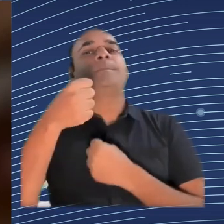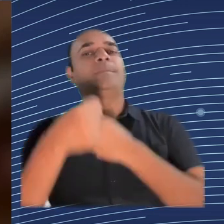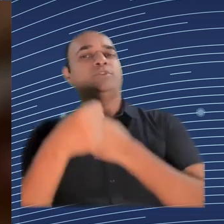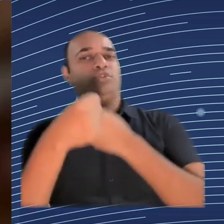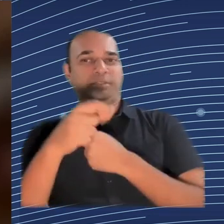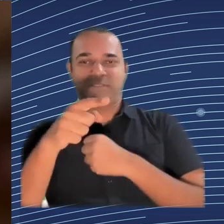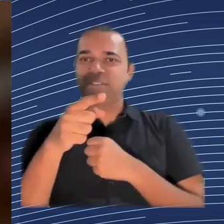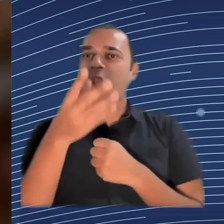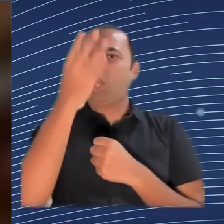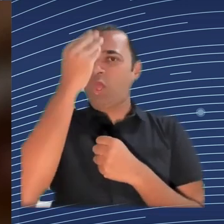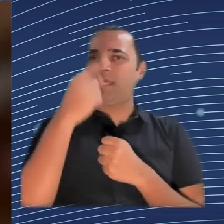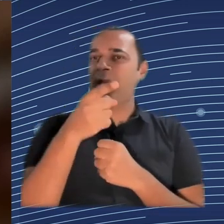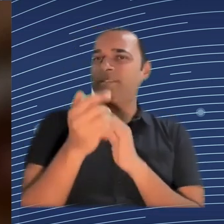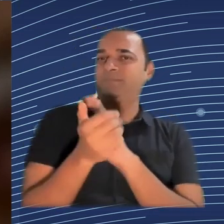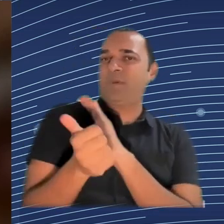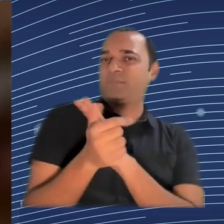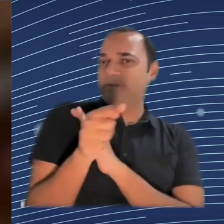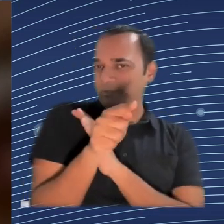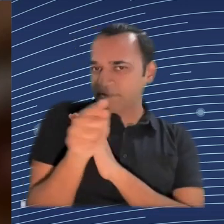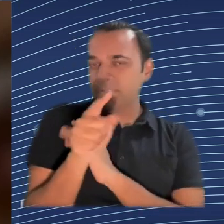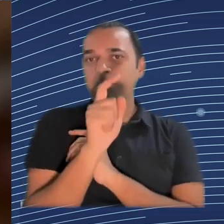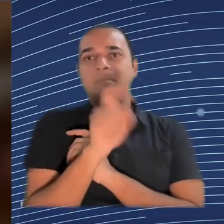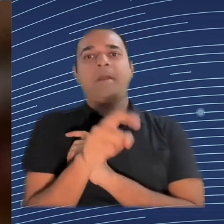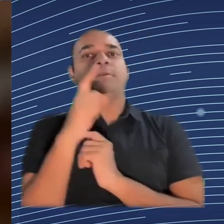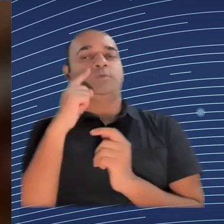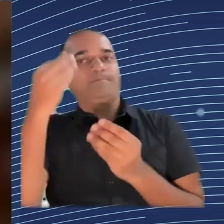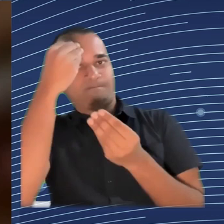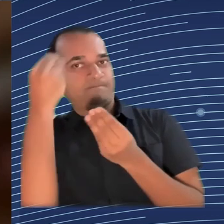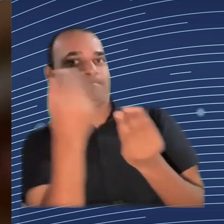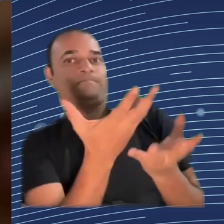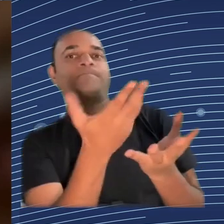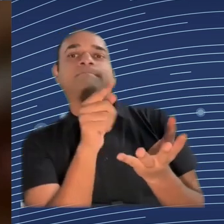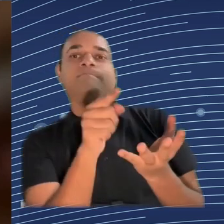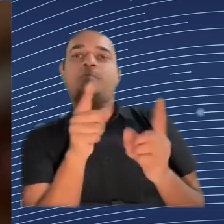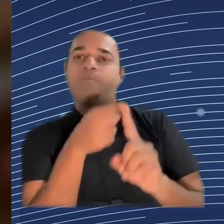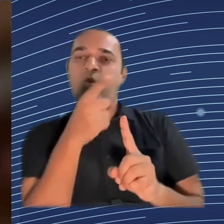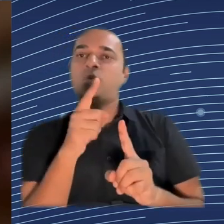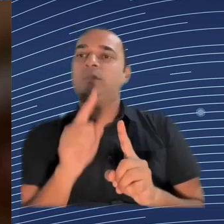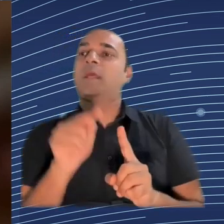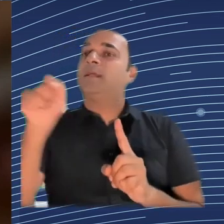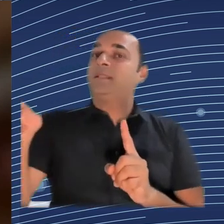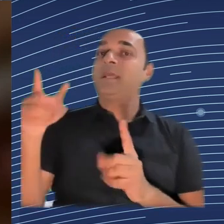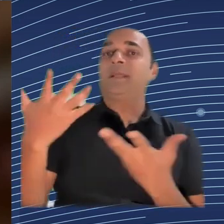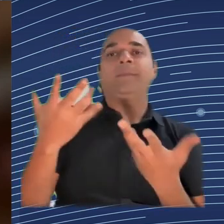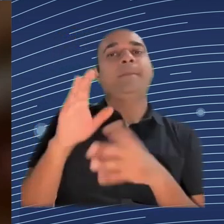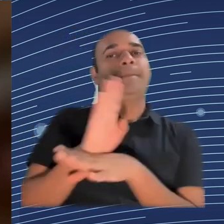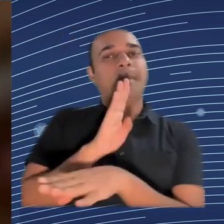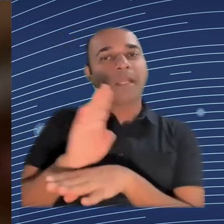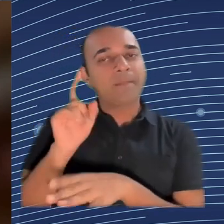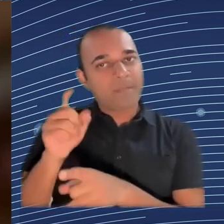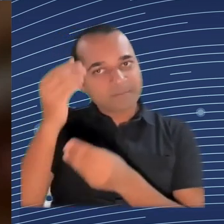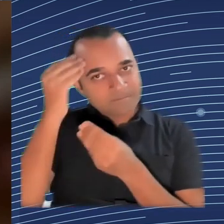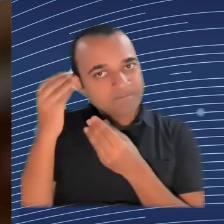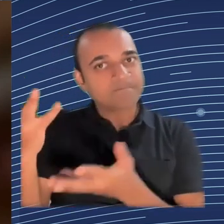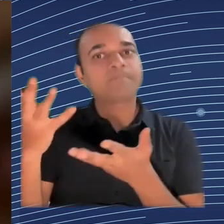eventually lead to more trust in these systems. Because it's not only putting a label on it as being safe or being trustworthy, but